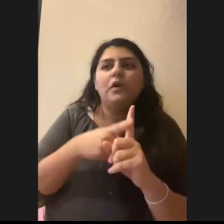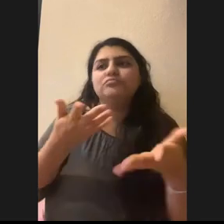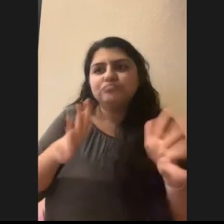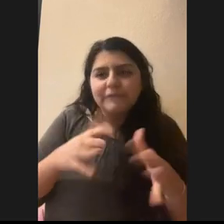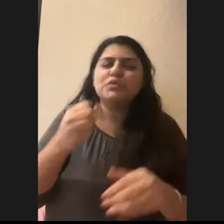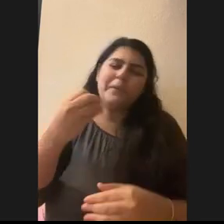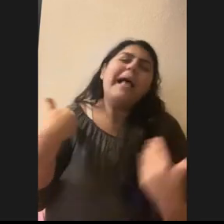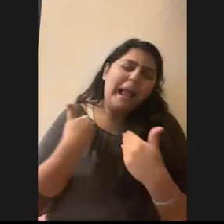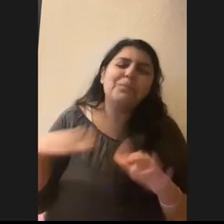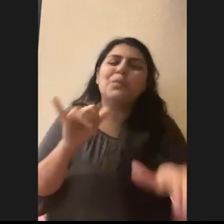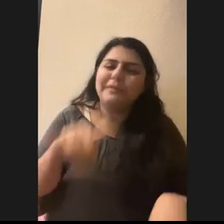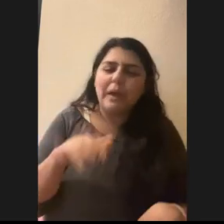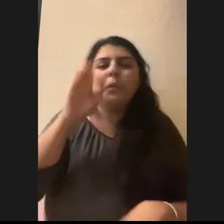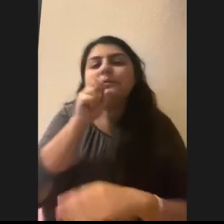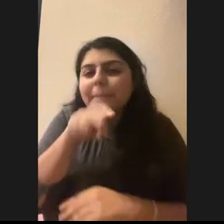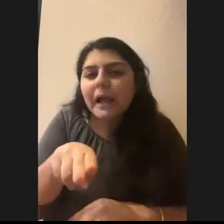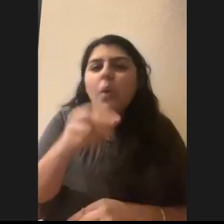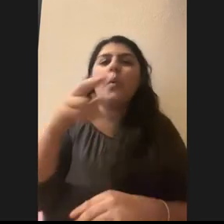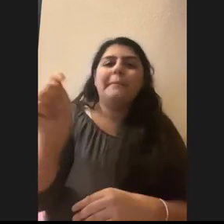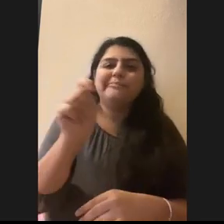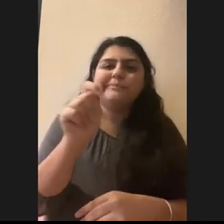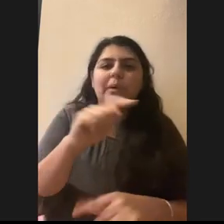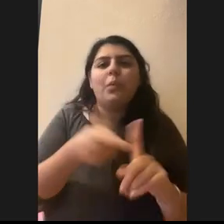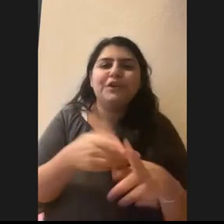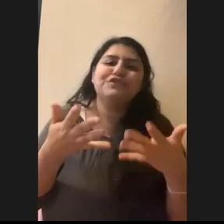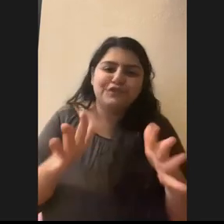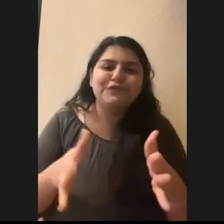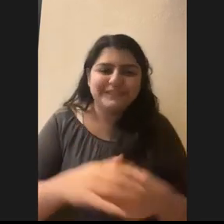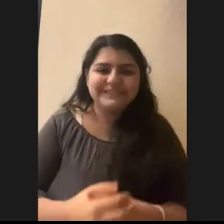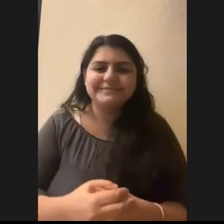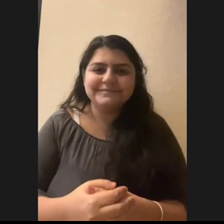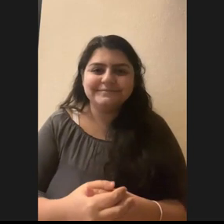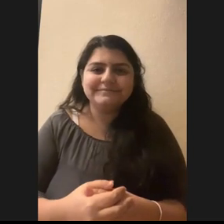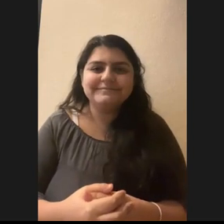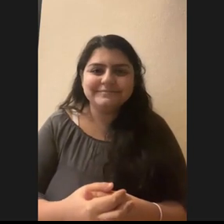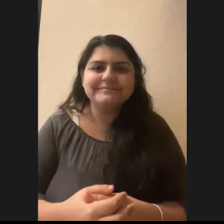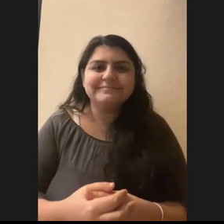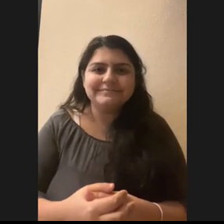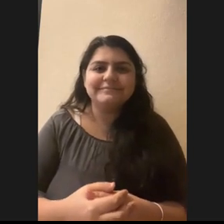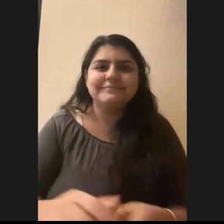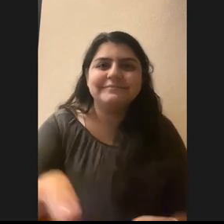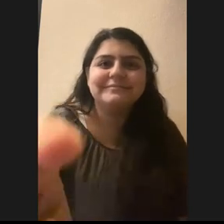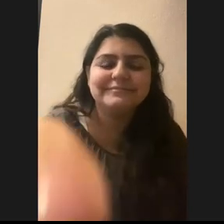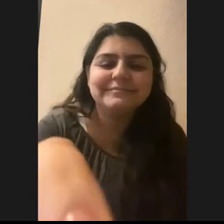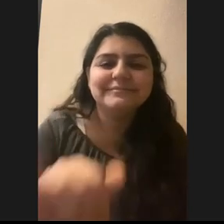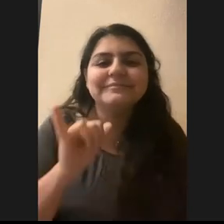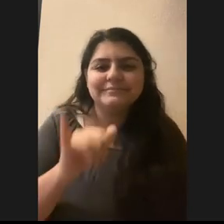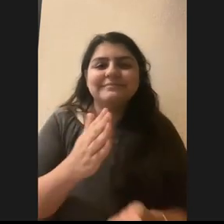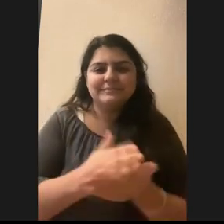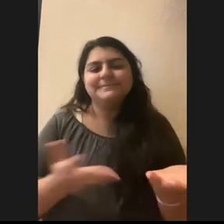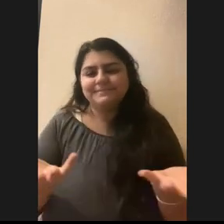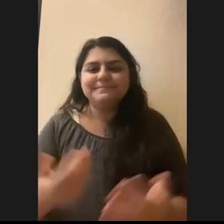that. They'll spit or they'll go to the bathroom when they're nervous. Yeah. But, uh, that's part of it. Yeah.